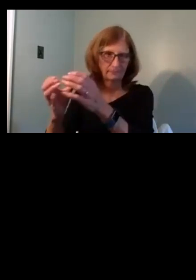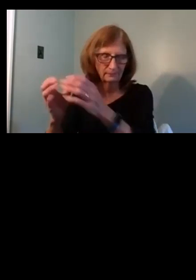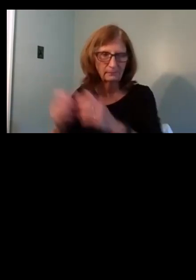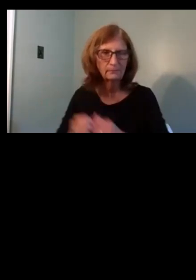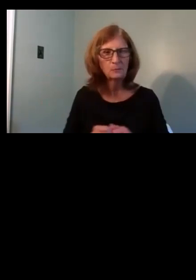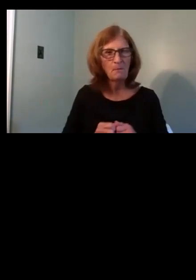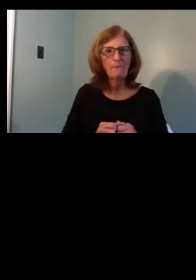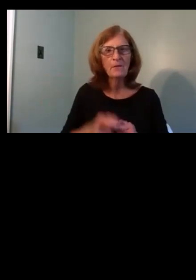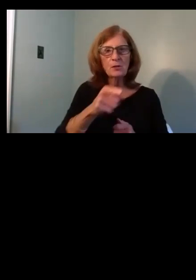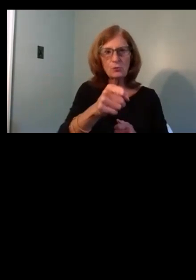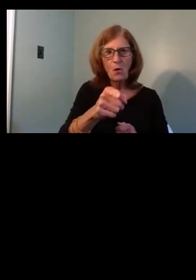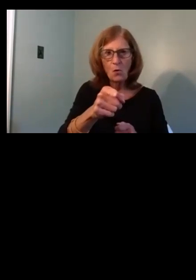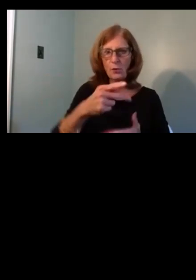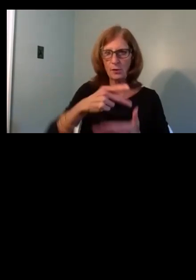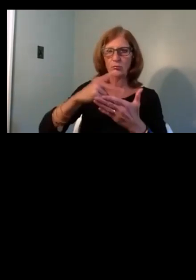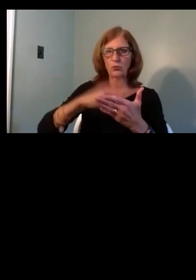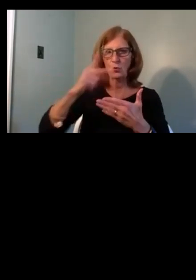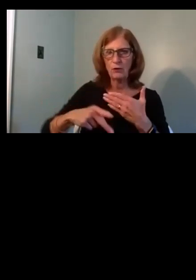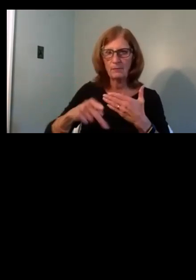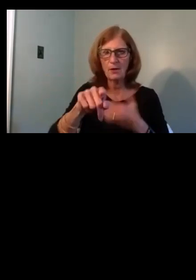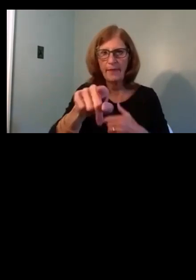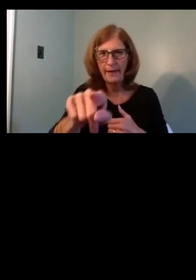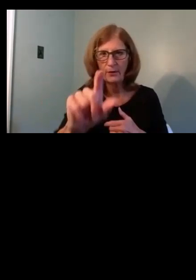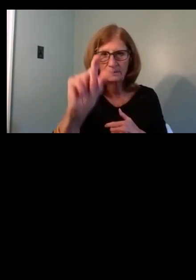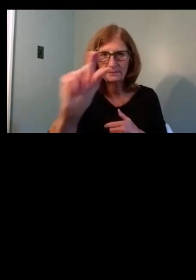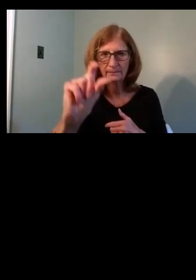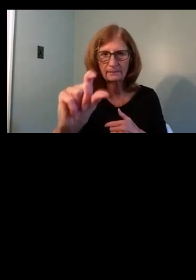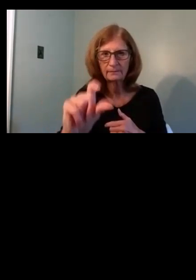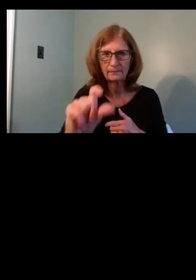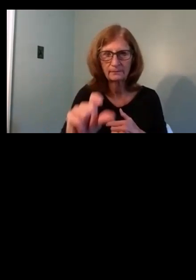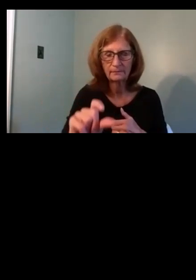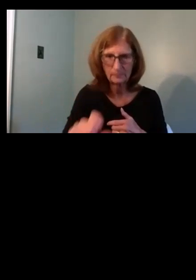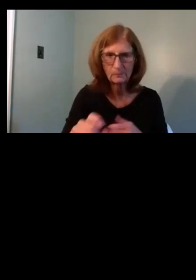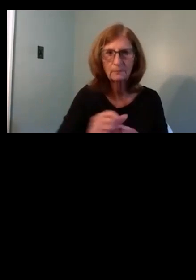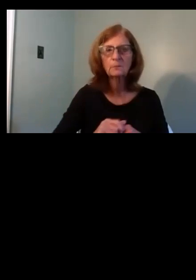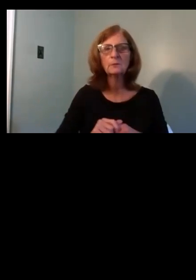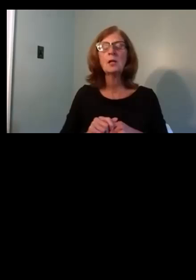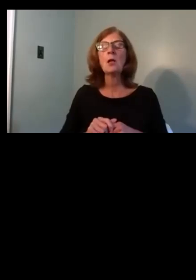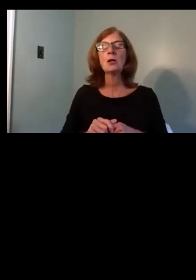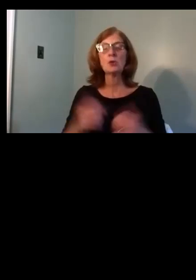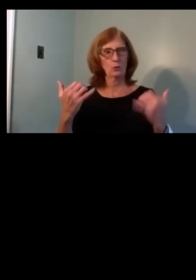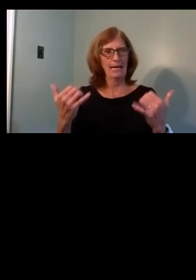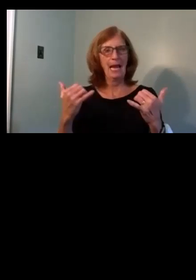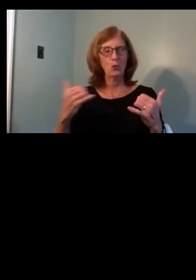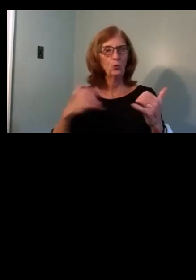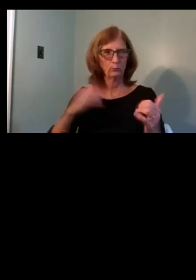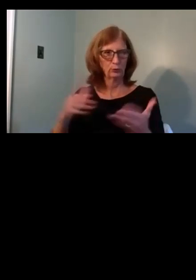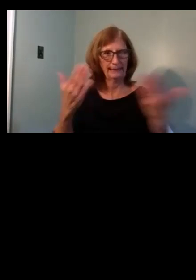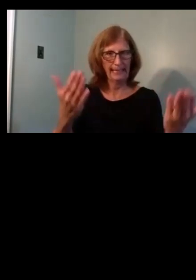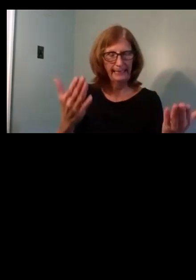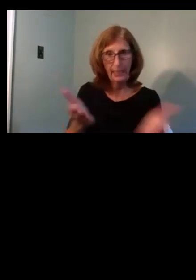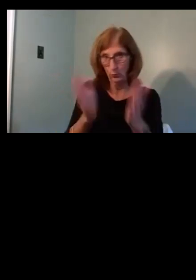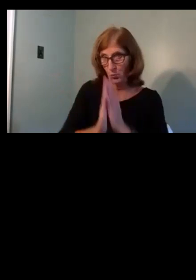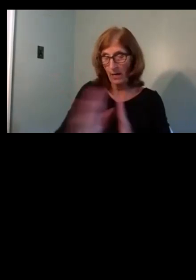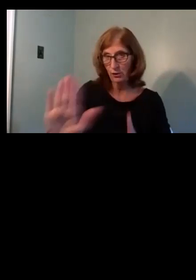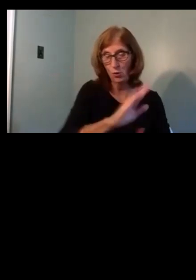different program allocations at the beginning. Um, but what we're here to present to you and request, uh, approval